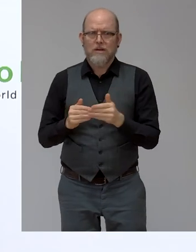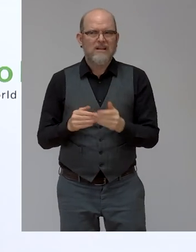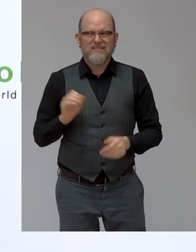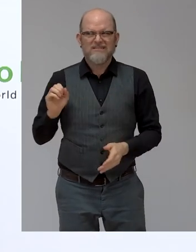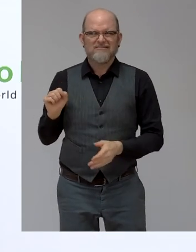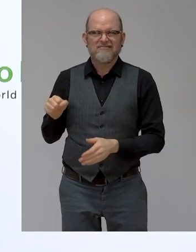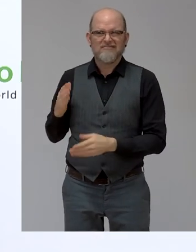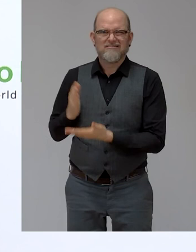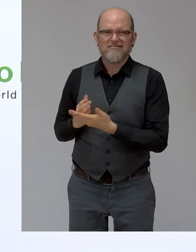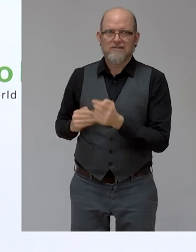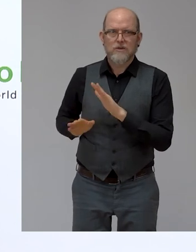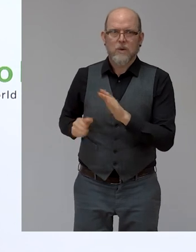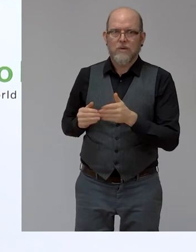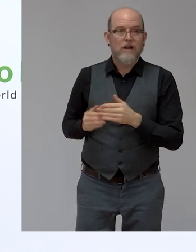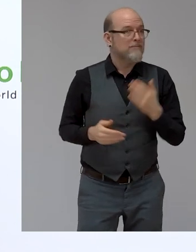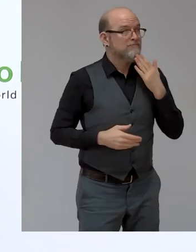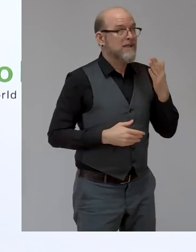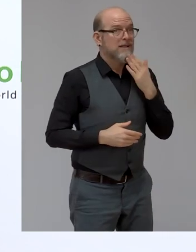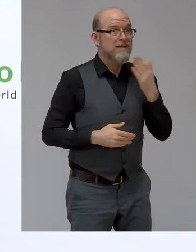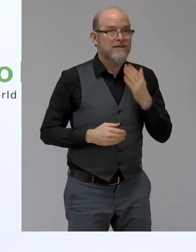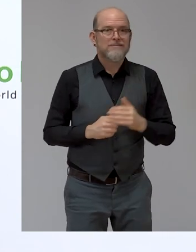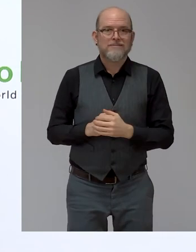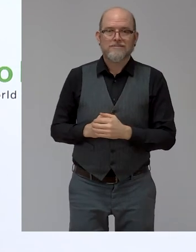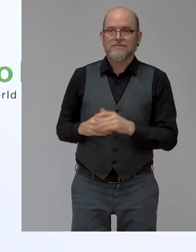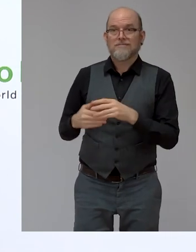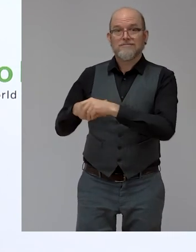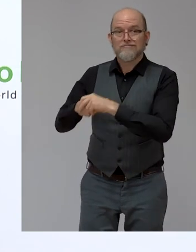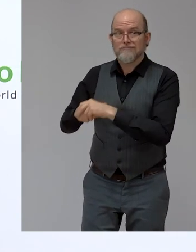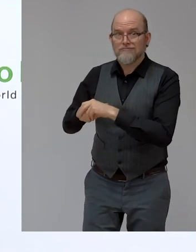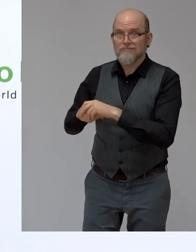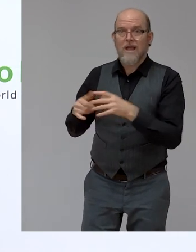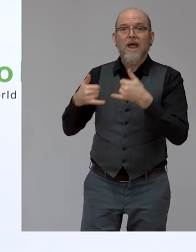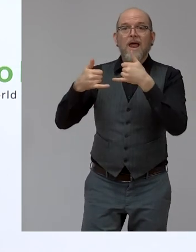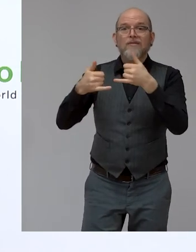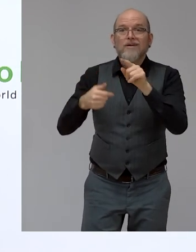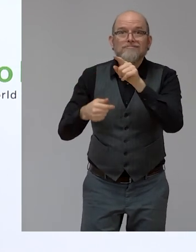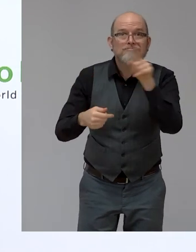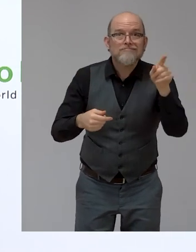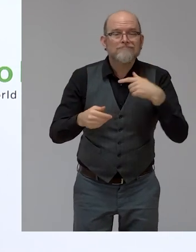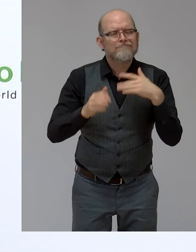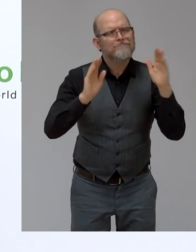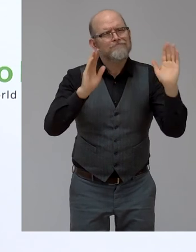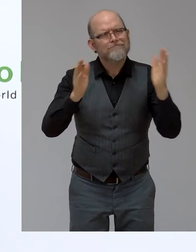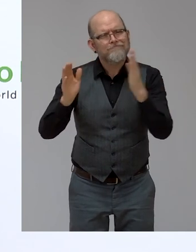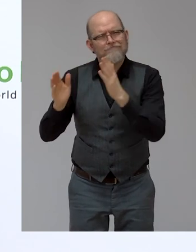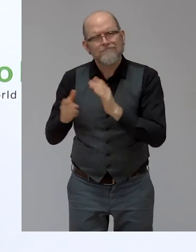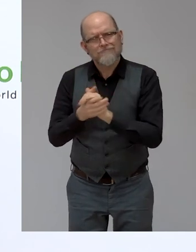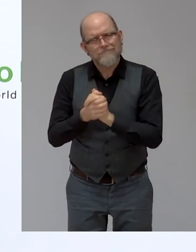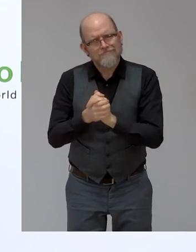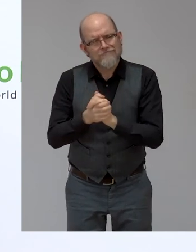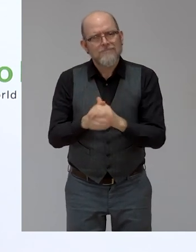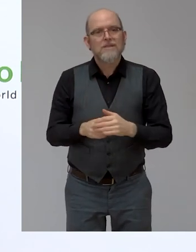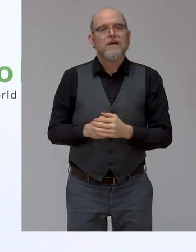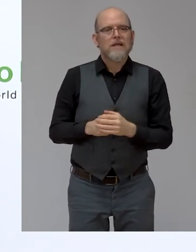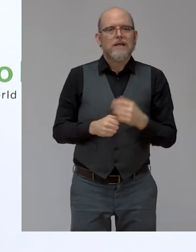Again, thank you and congratulations to the, to the winners. Um, you deserved it. You have been through a very rigorous